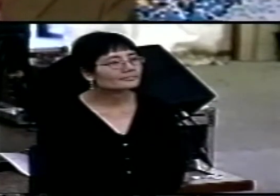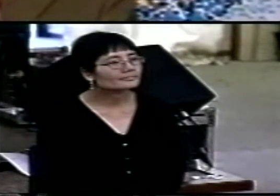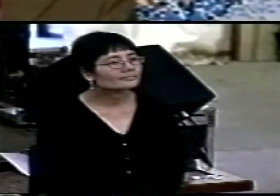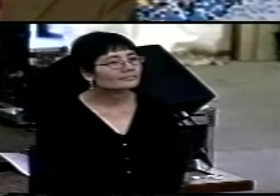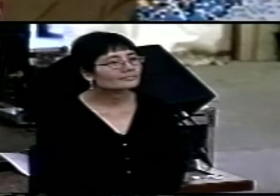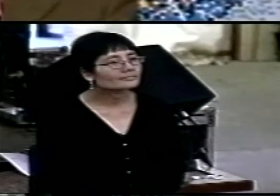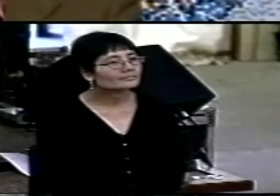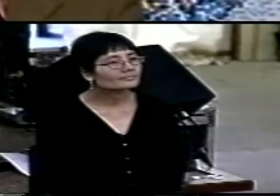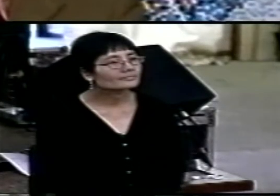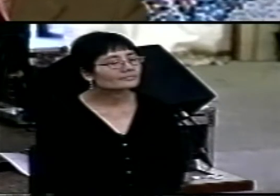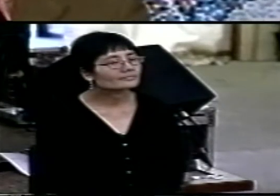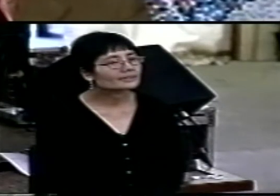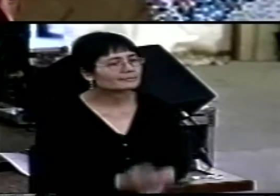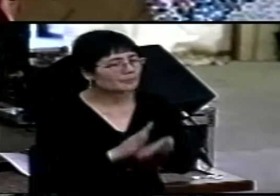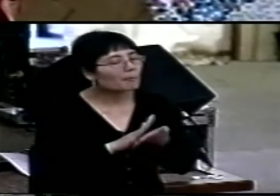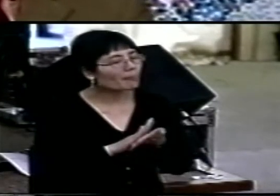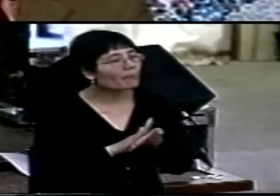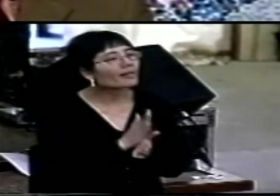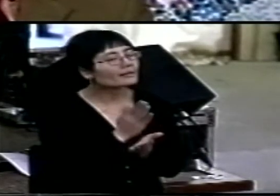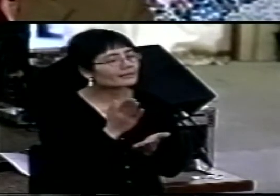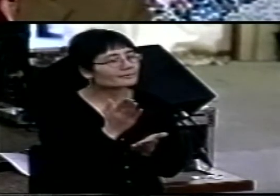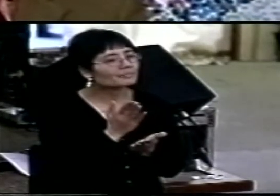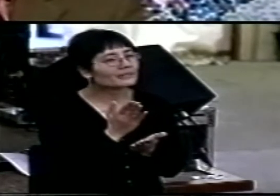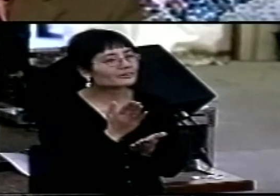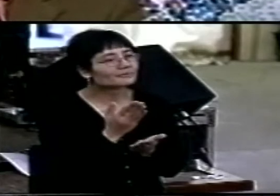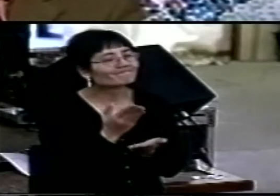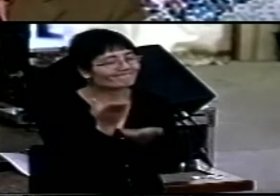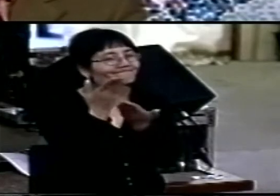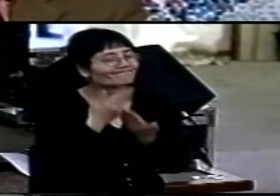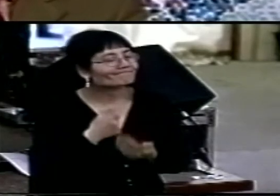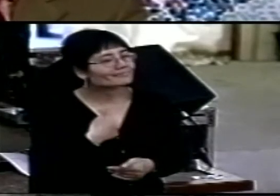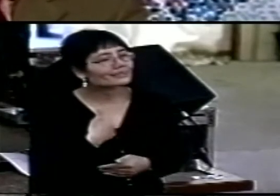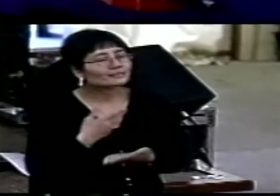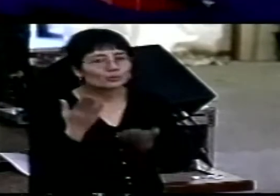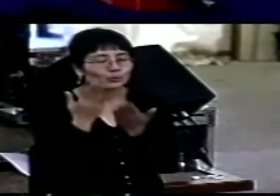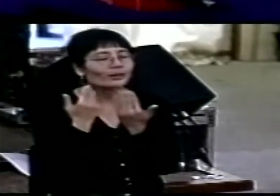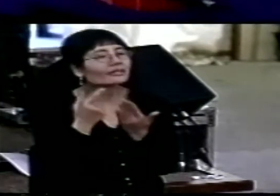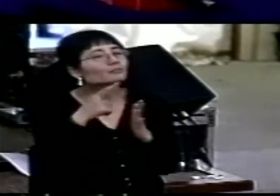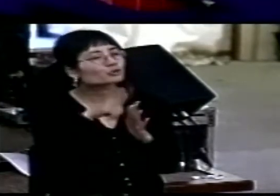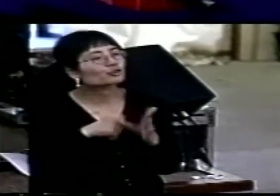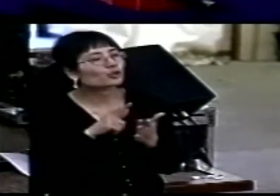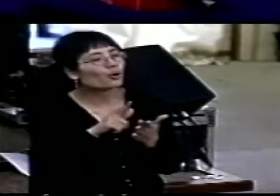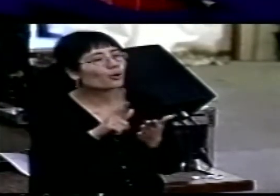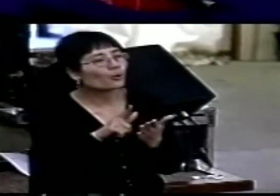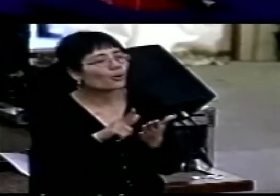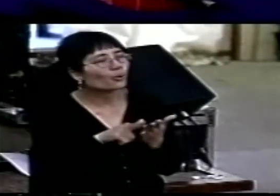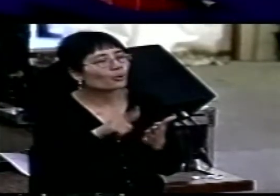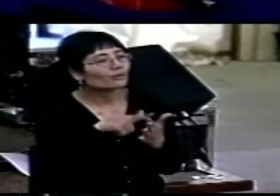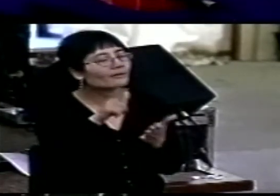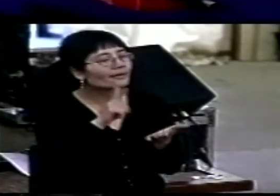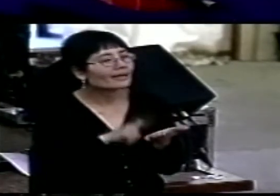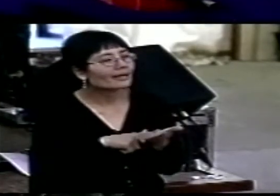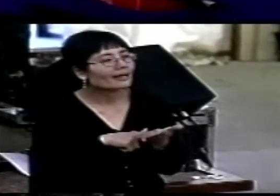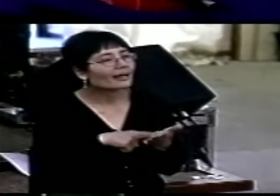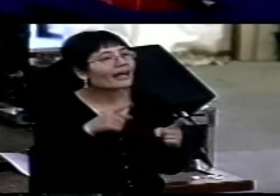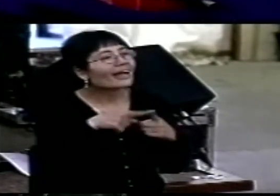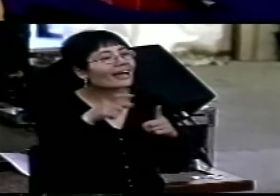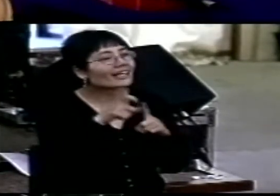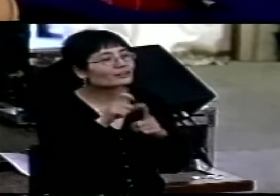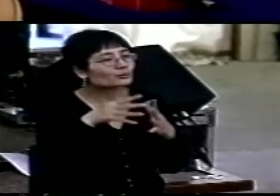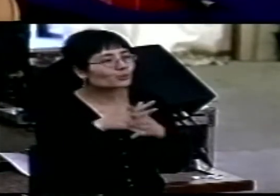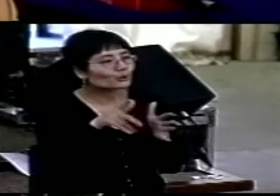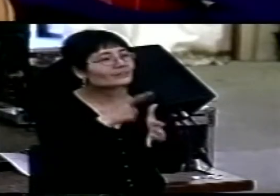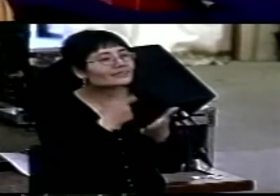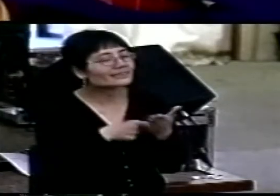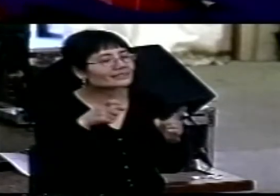Well, it gives me great pleasure to introduce and to welcome Joel Edwards, the General Director of